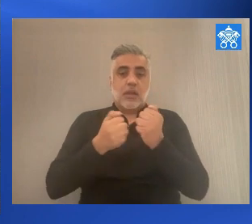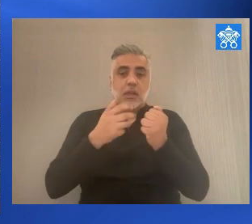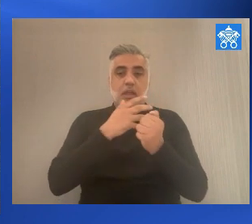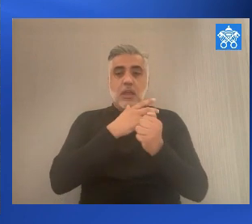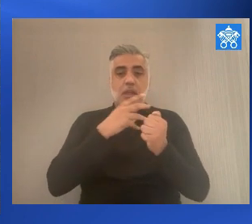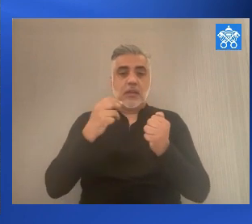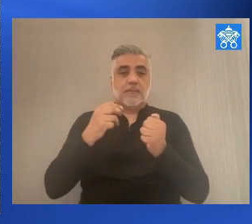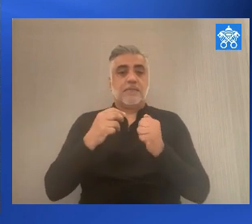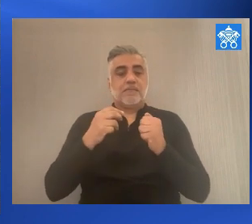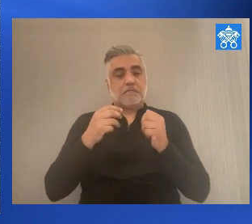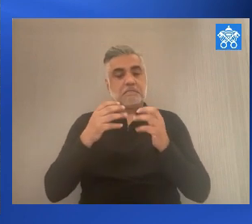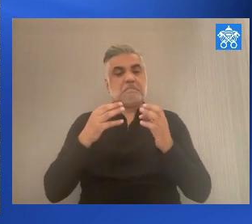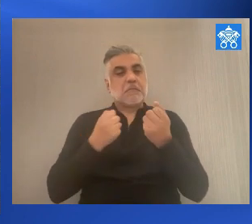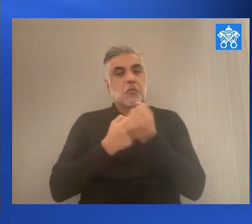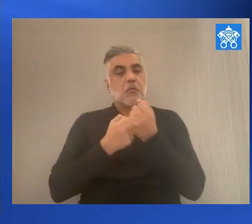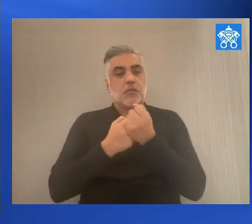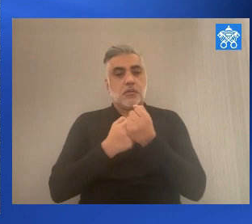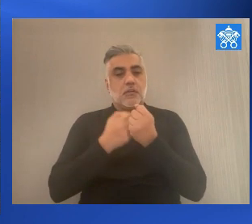solidarity.